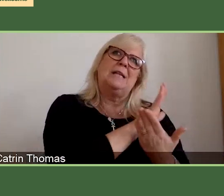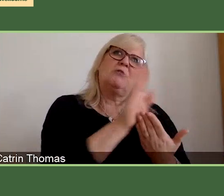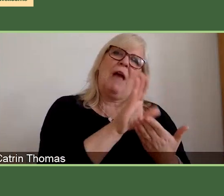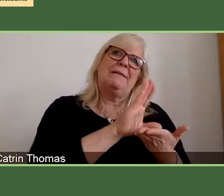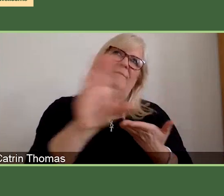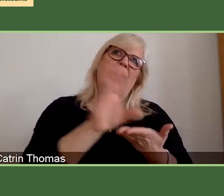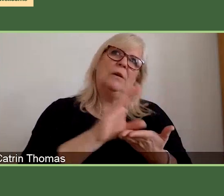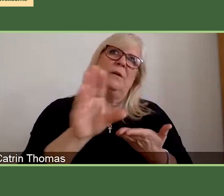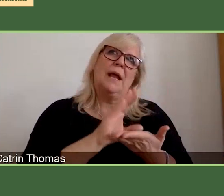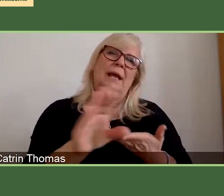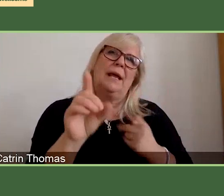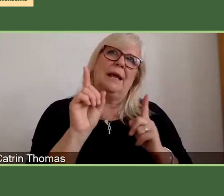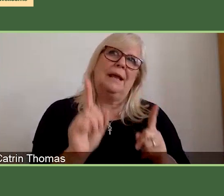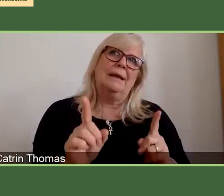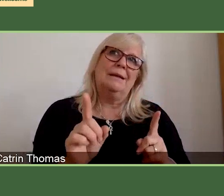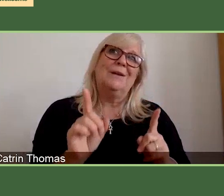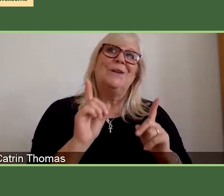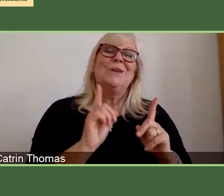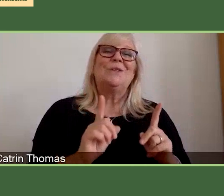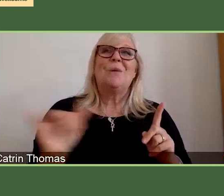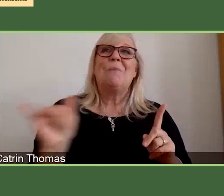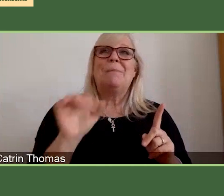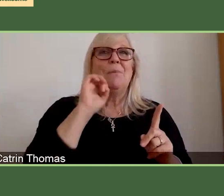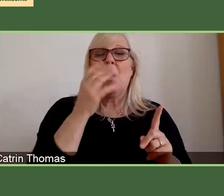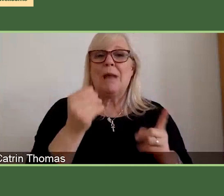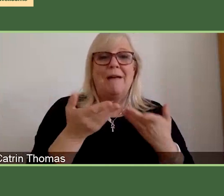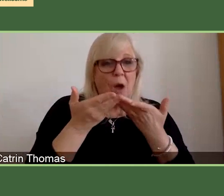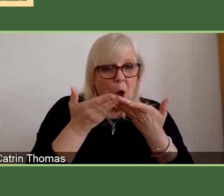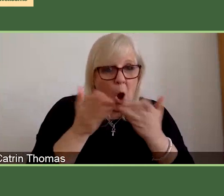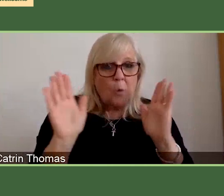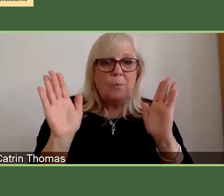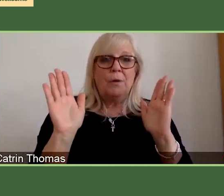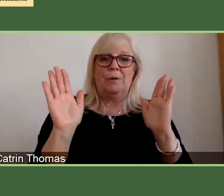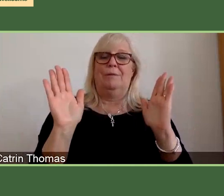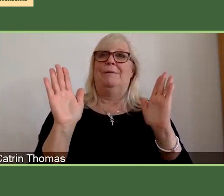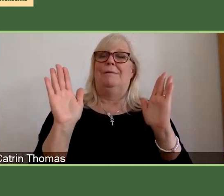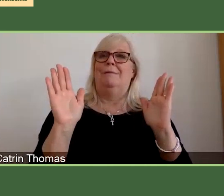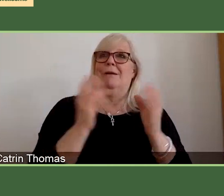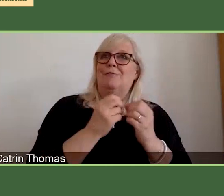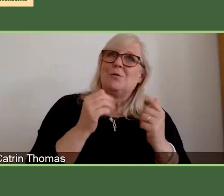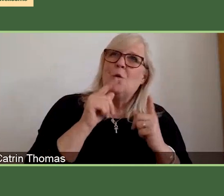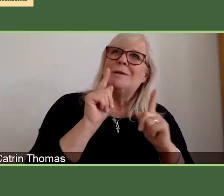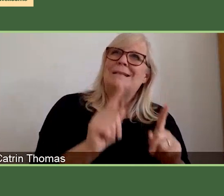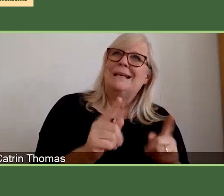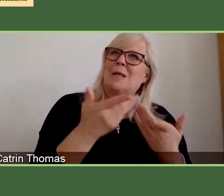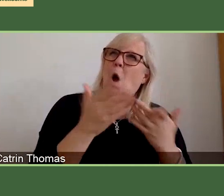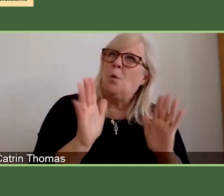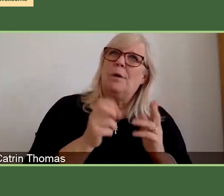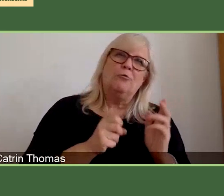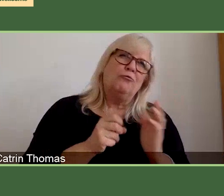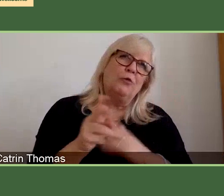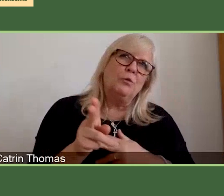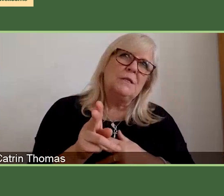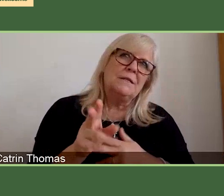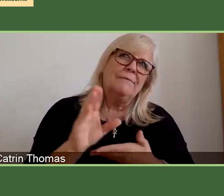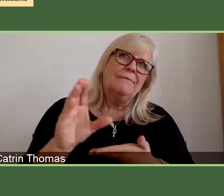So while we may not have an open mode to support those resources which we maybe had done in the past